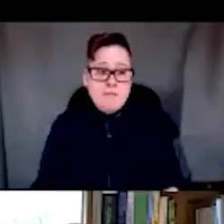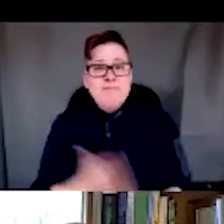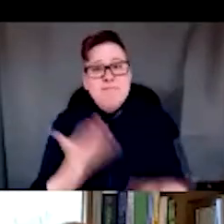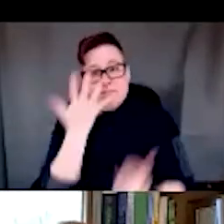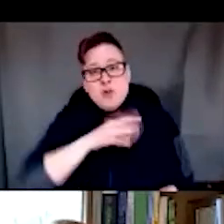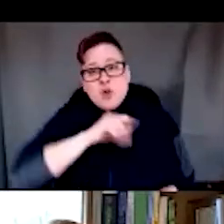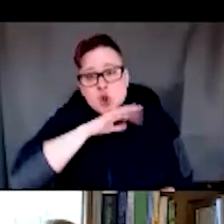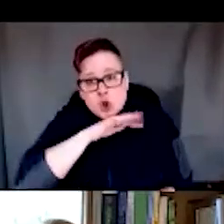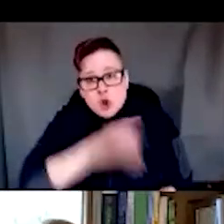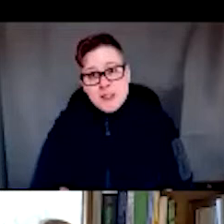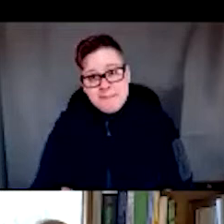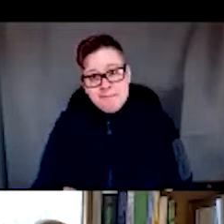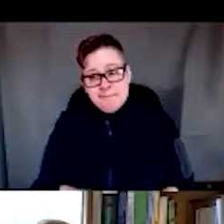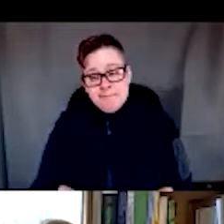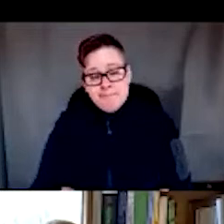dirty.